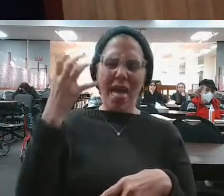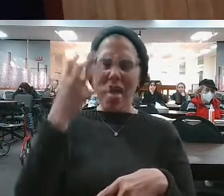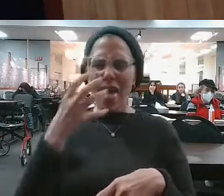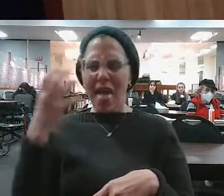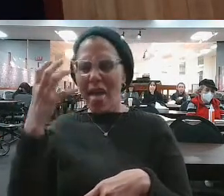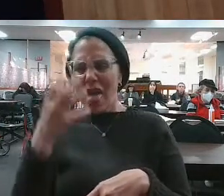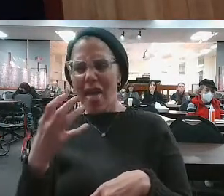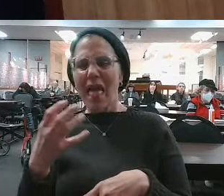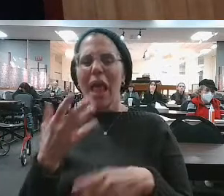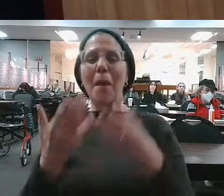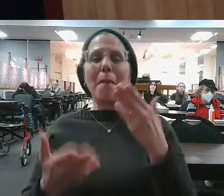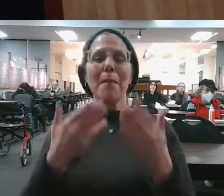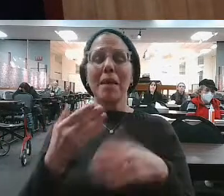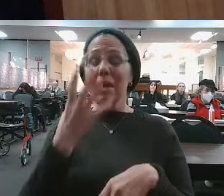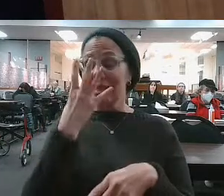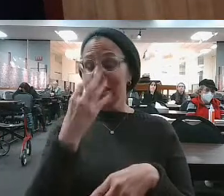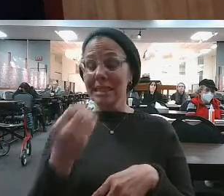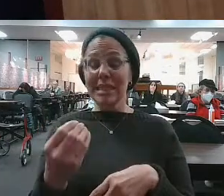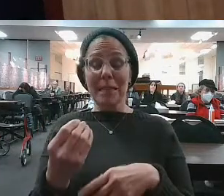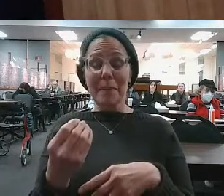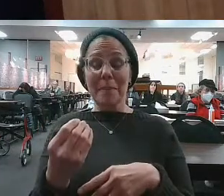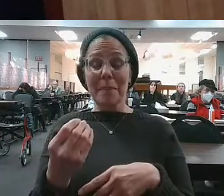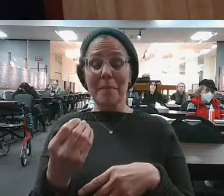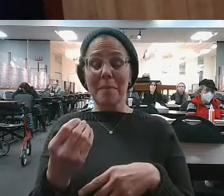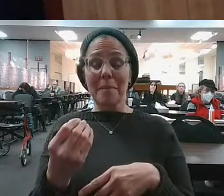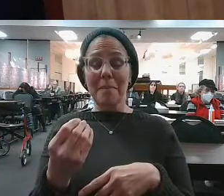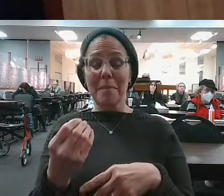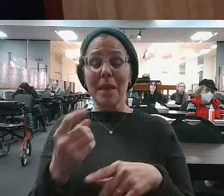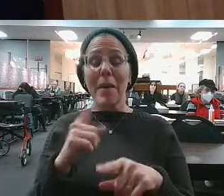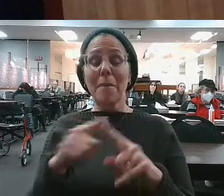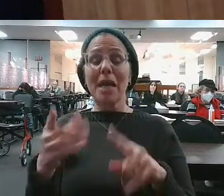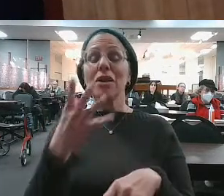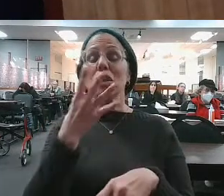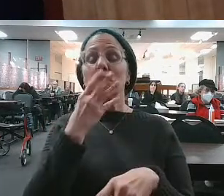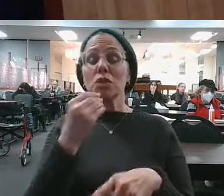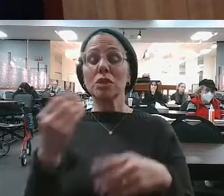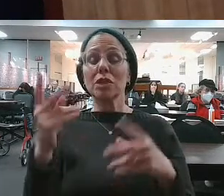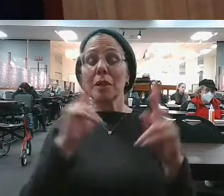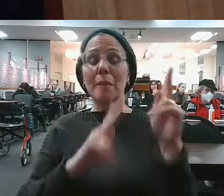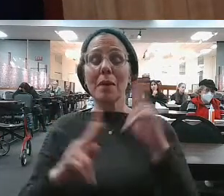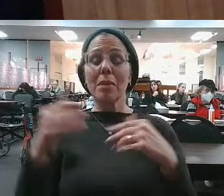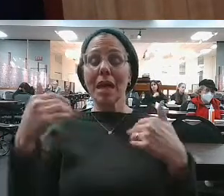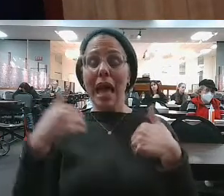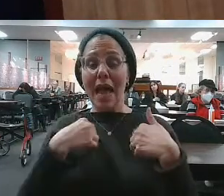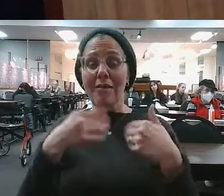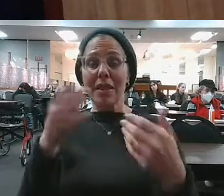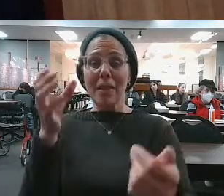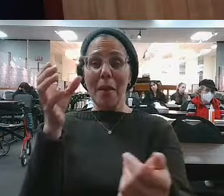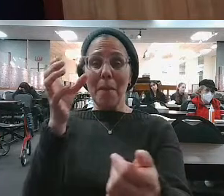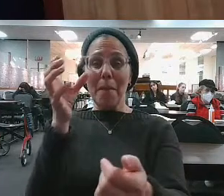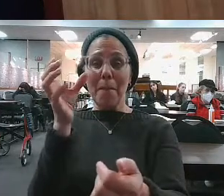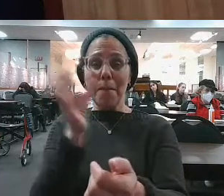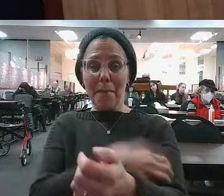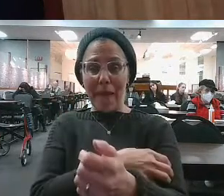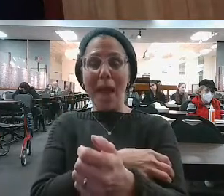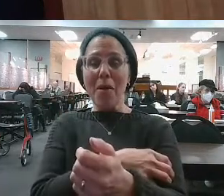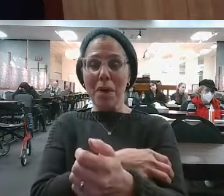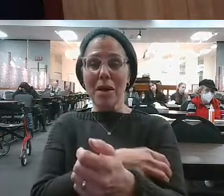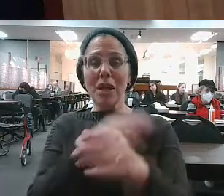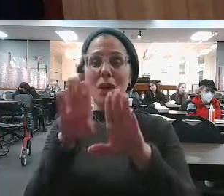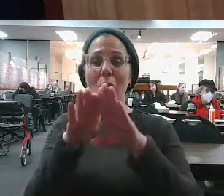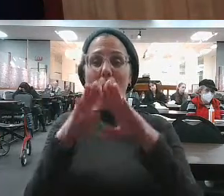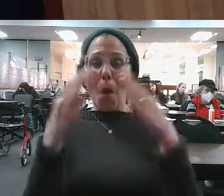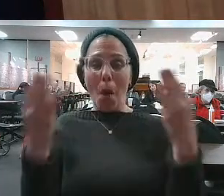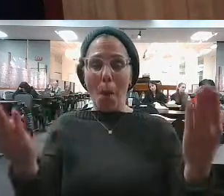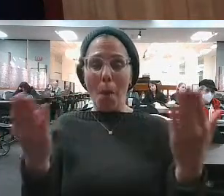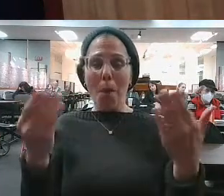But the Atah Tetzavis B'nai Yisrael says the Jew has the power of acquired savant syndrome.